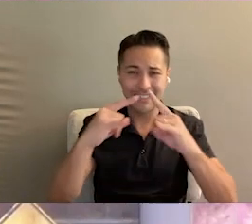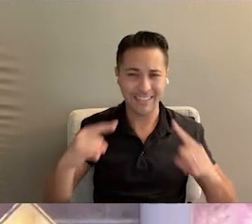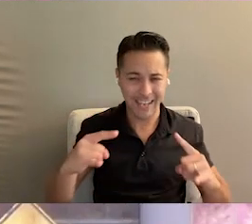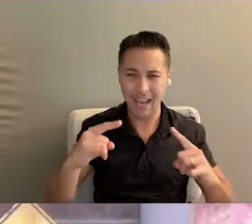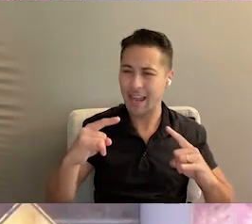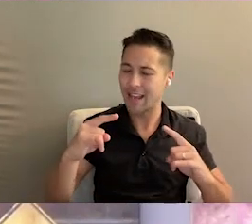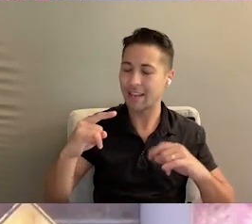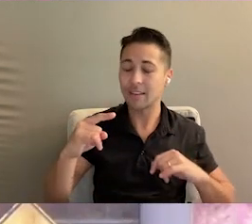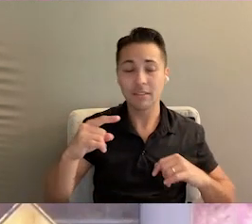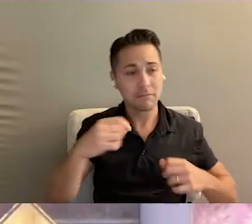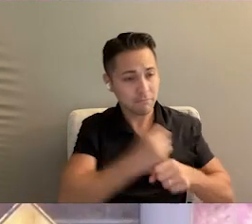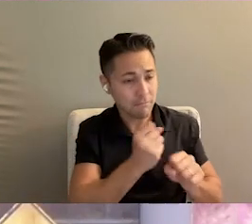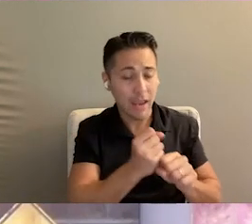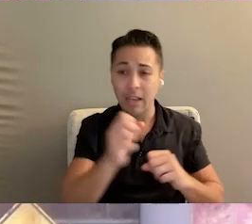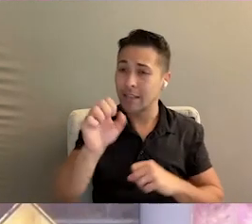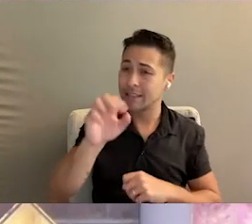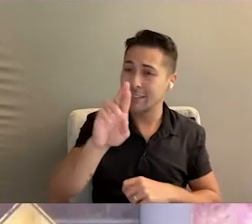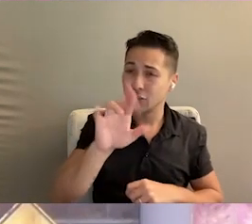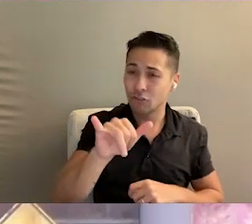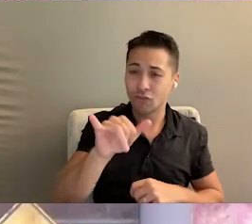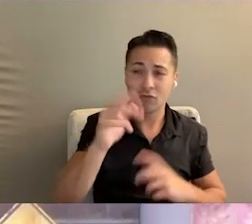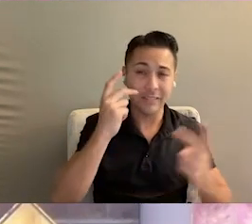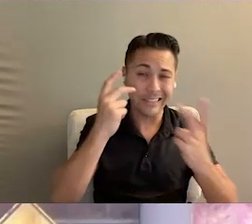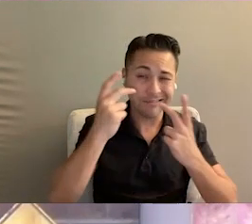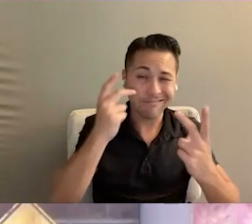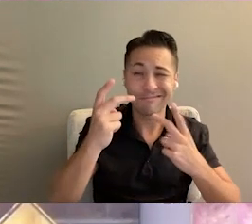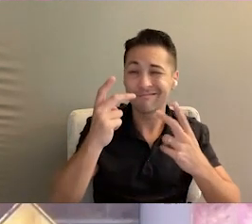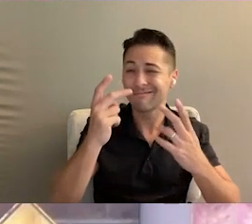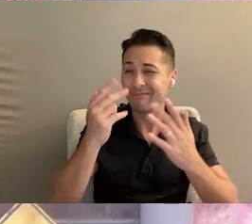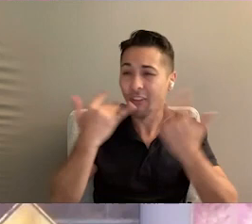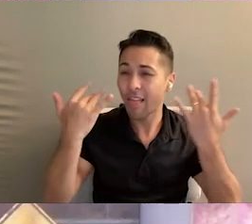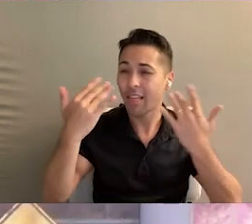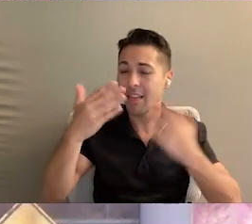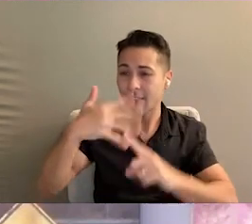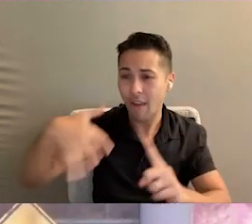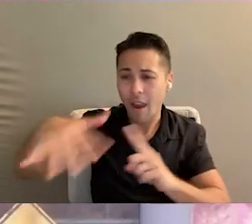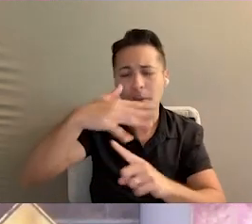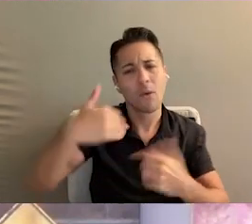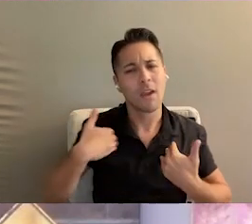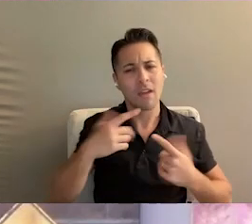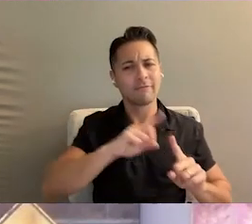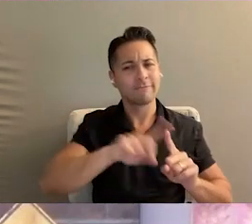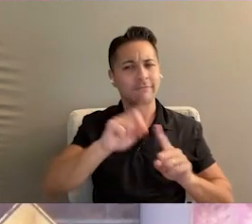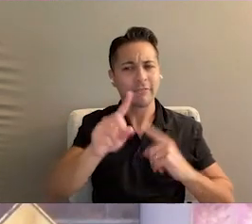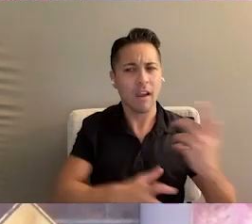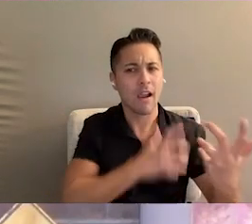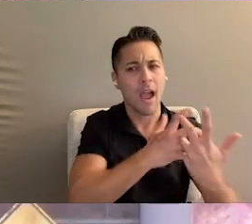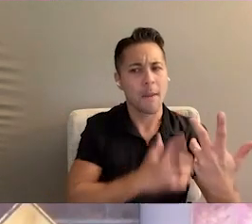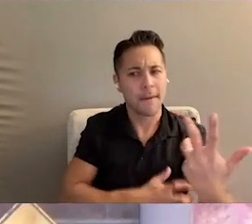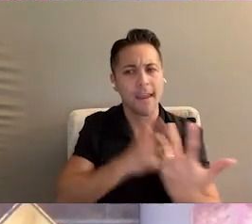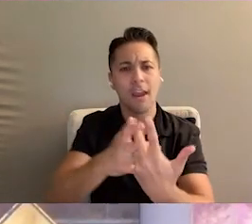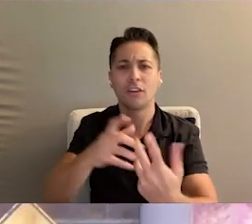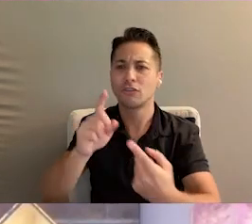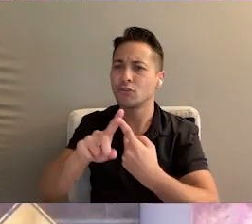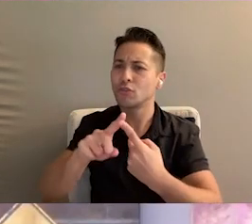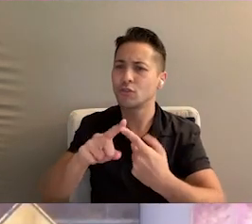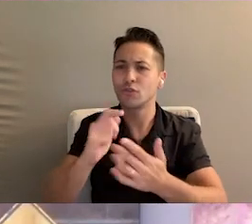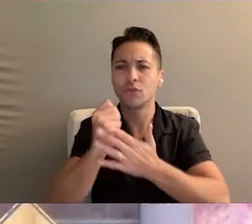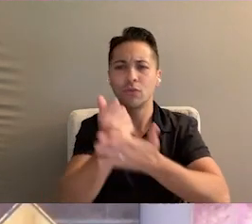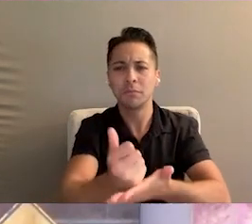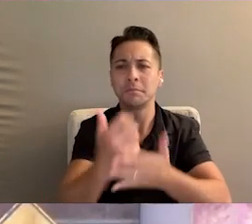create a sensory-friendly environment, we provided different types of accommodations to soothe